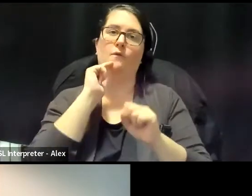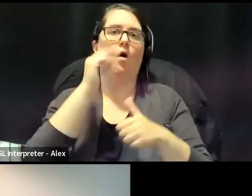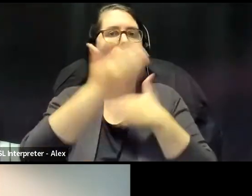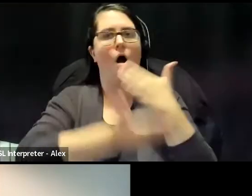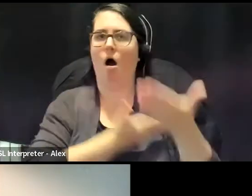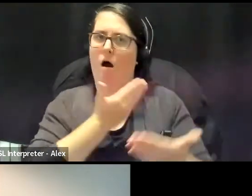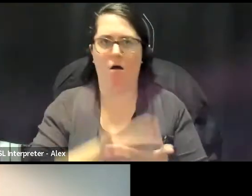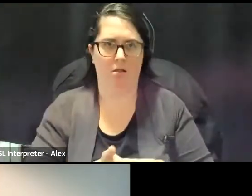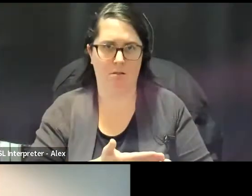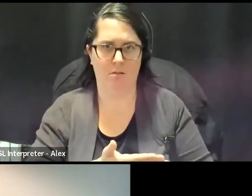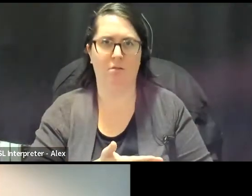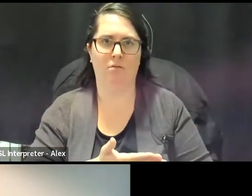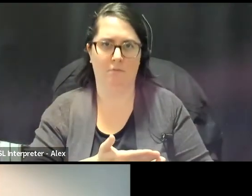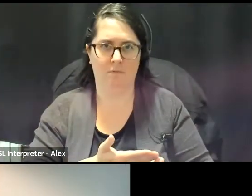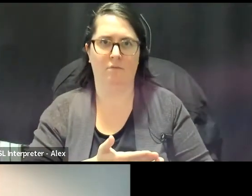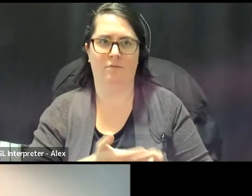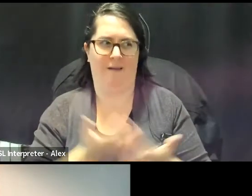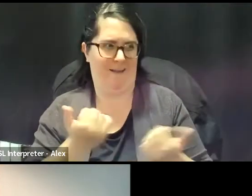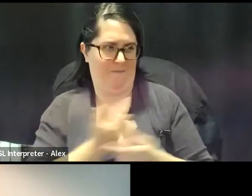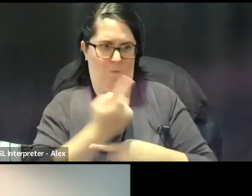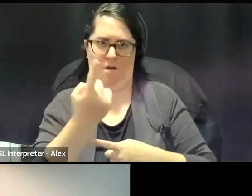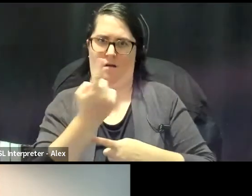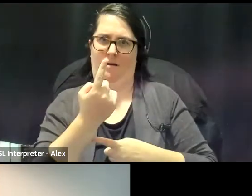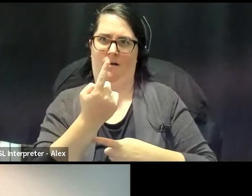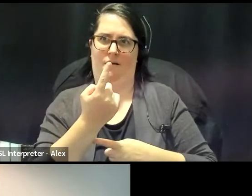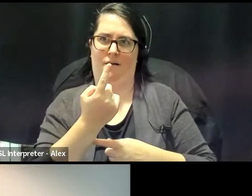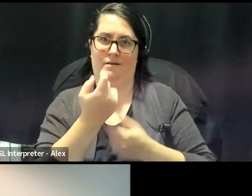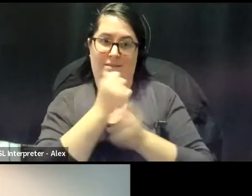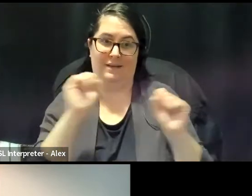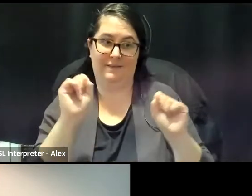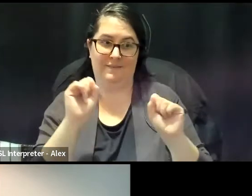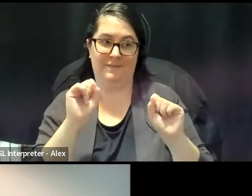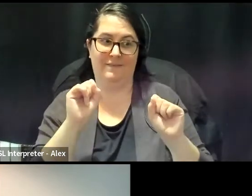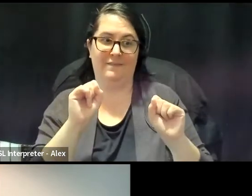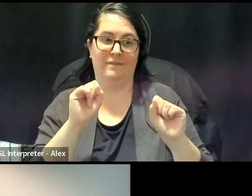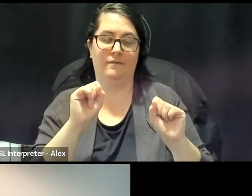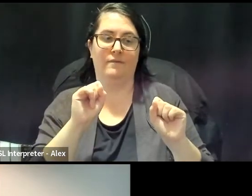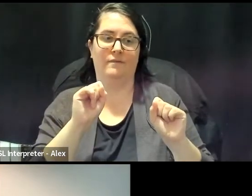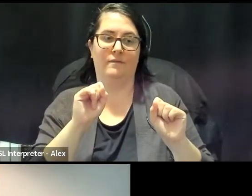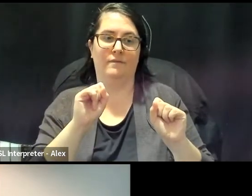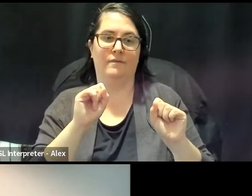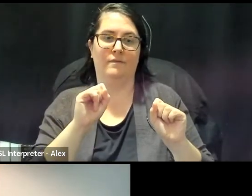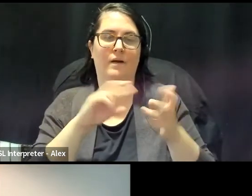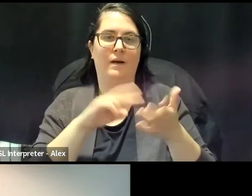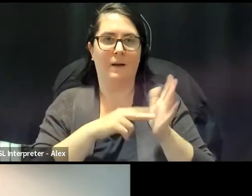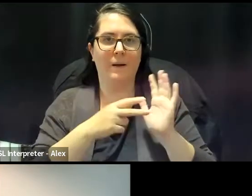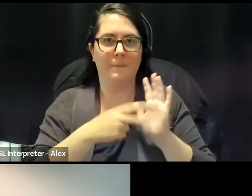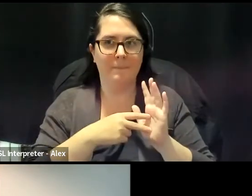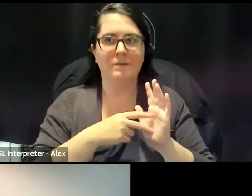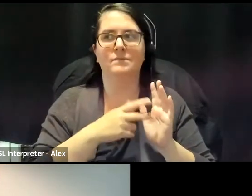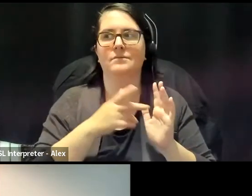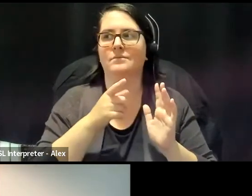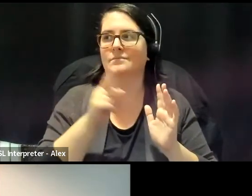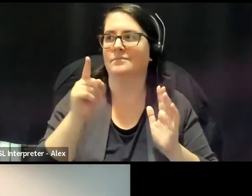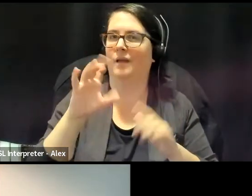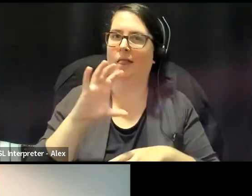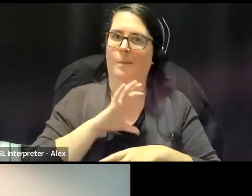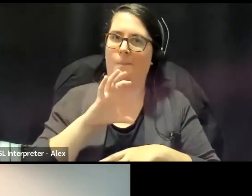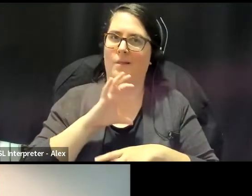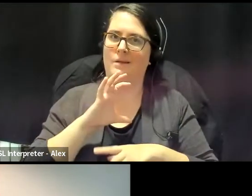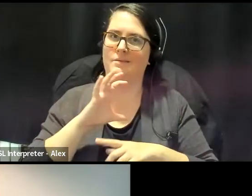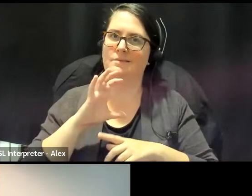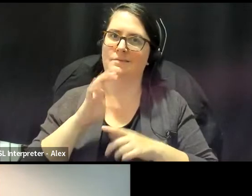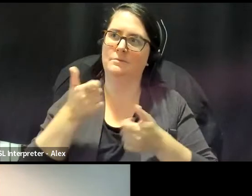And liberation for everybody can't happen unless if we have, uh, you know, the dismantling of, the police state